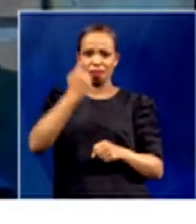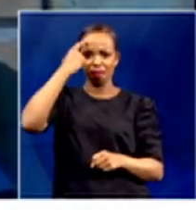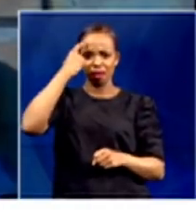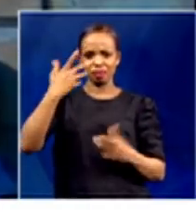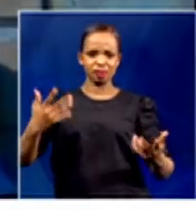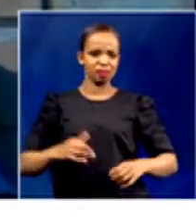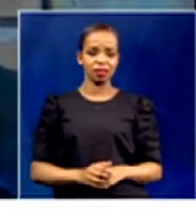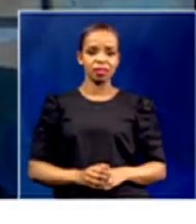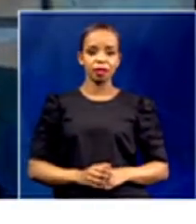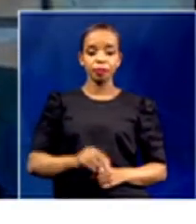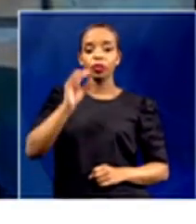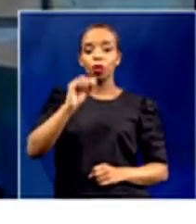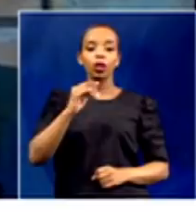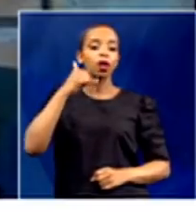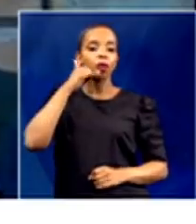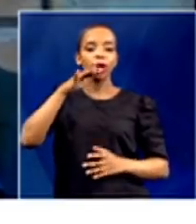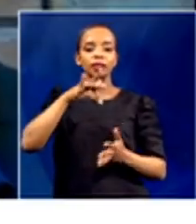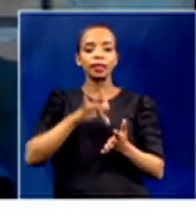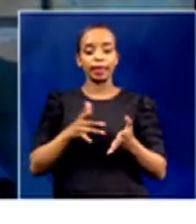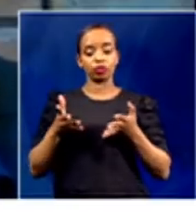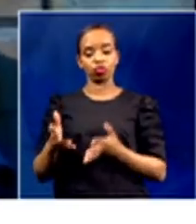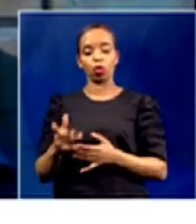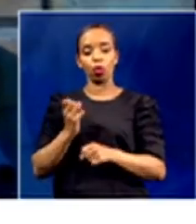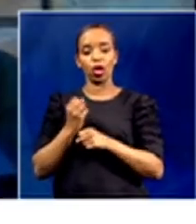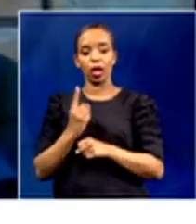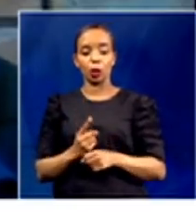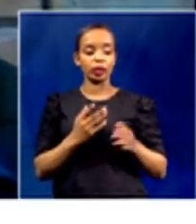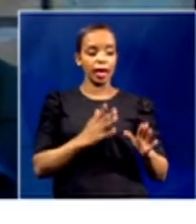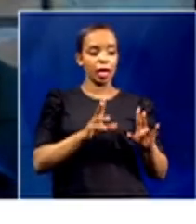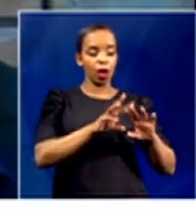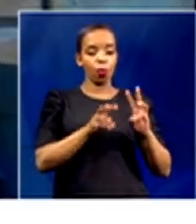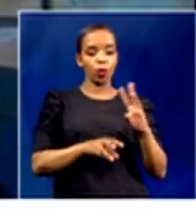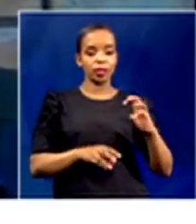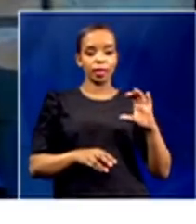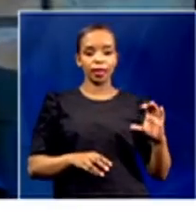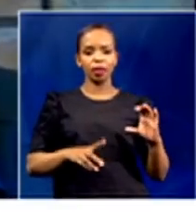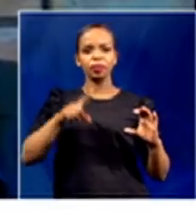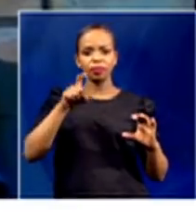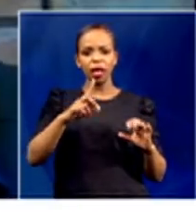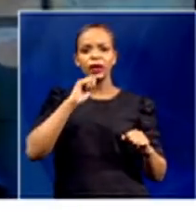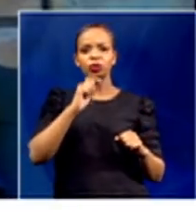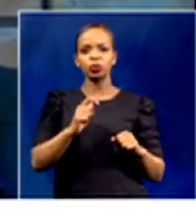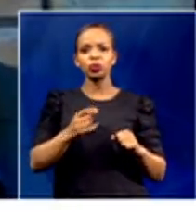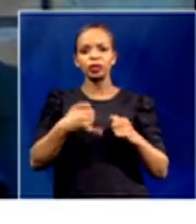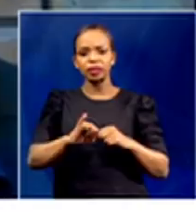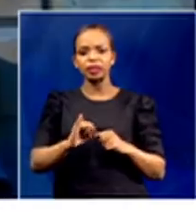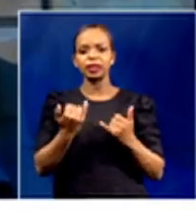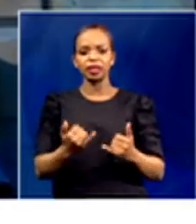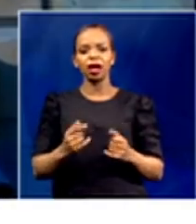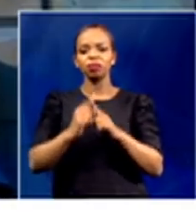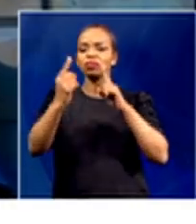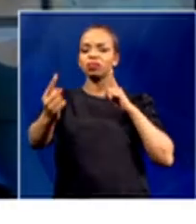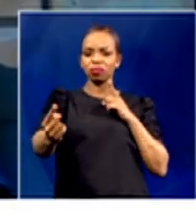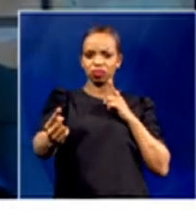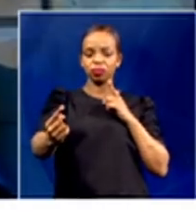has been set up in the Western Cape and Gauteng and so on, that still is a very, very large distance away. We've got